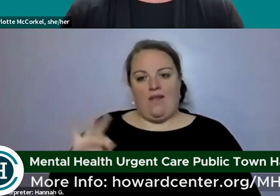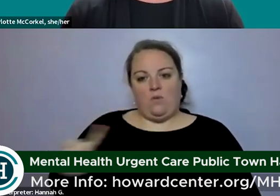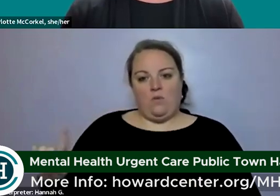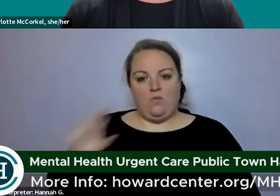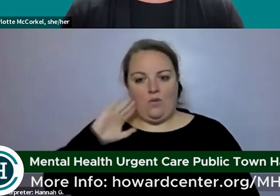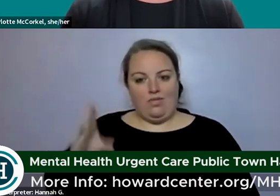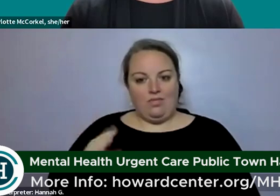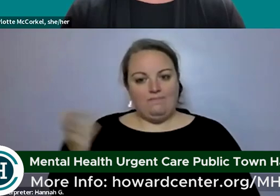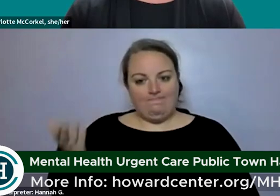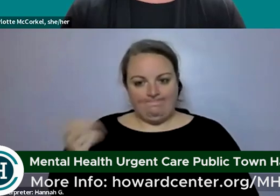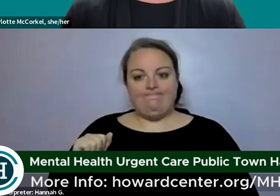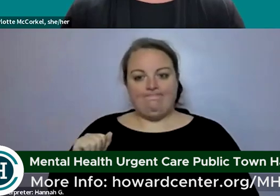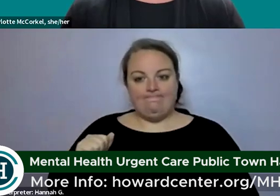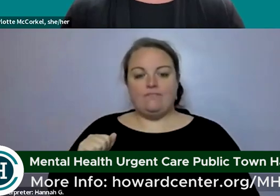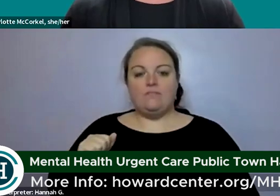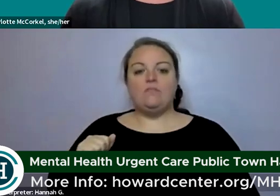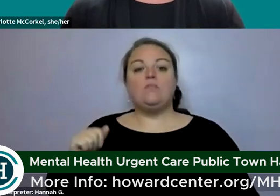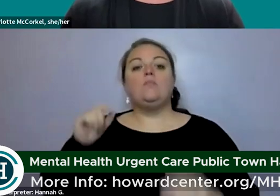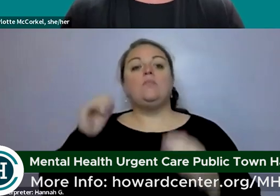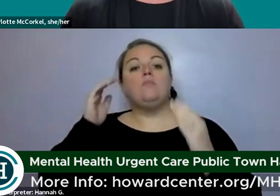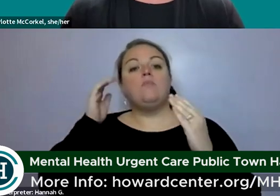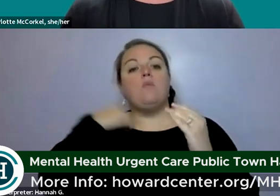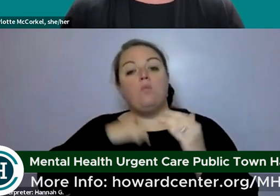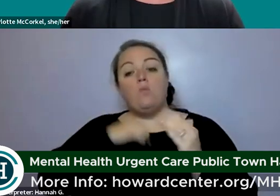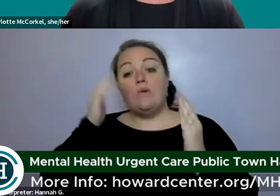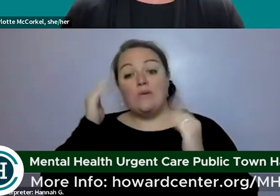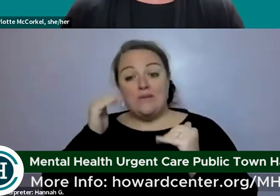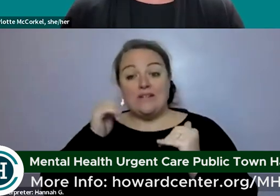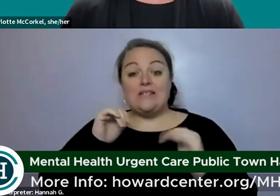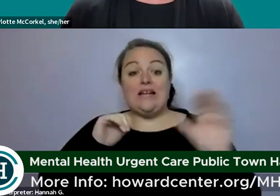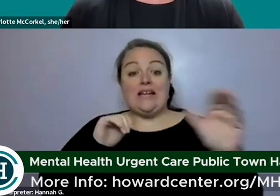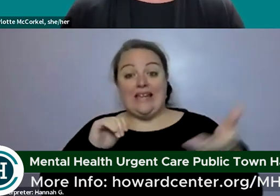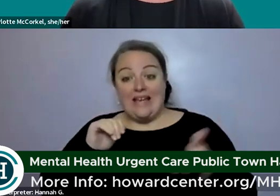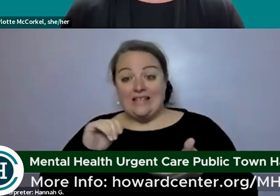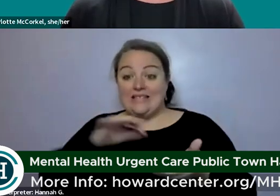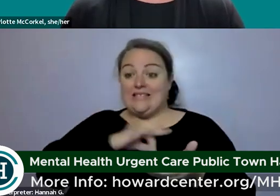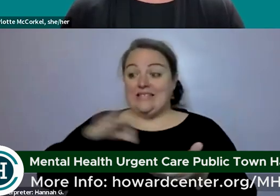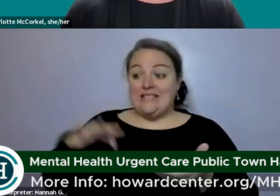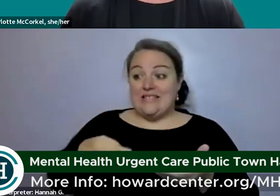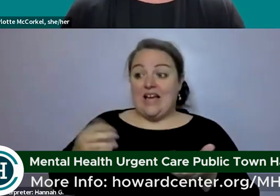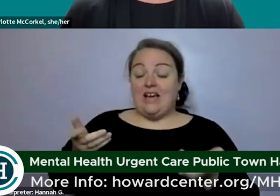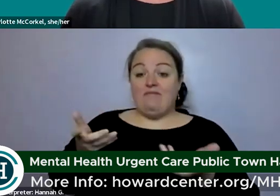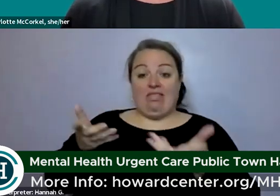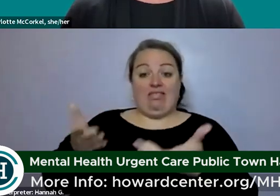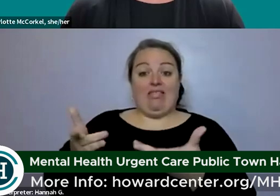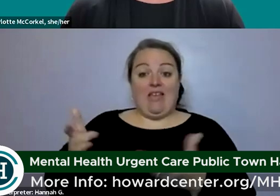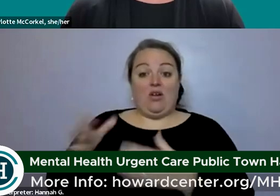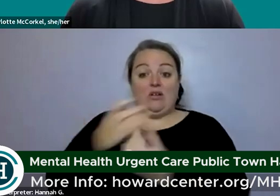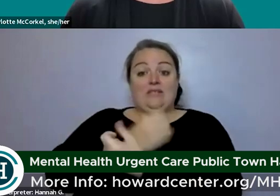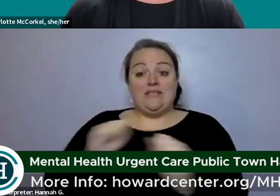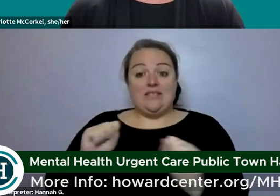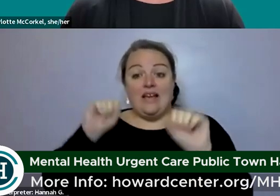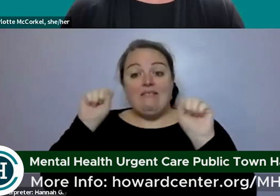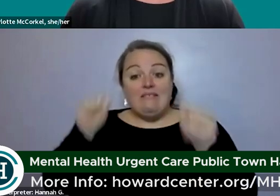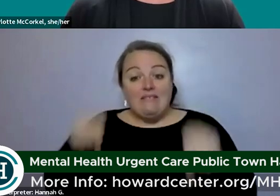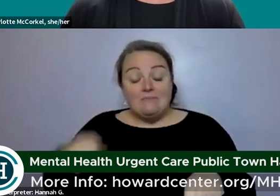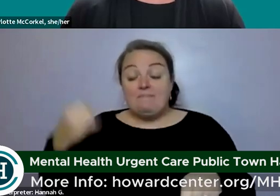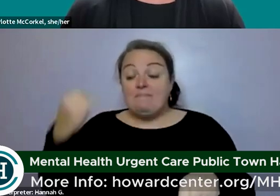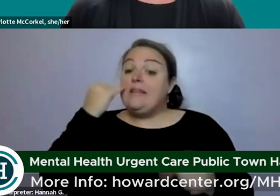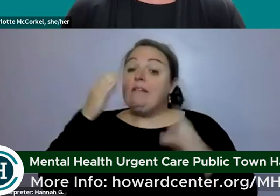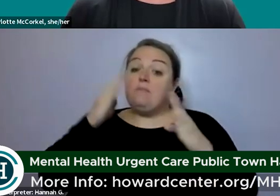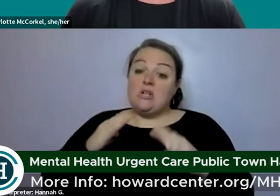um that the people in the program guests and staff can be there safely so if someone is actively violent will be